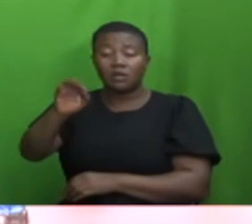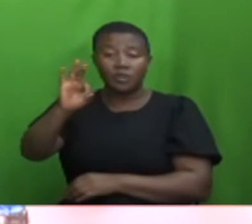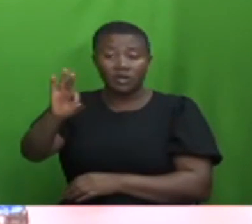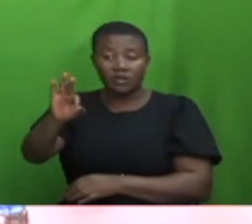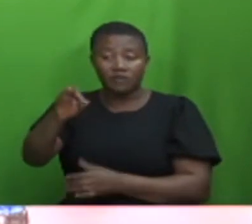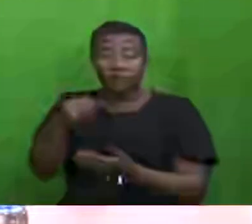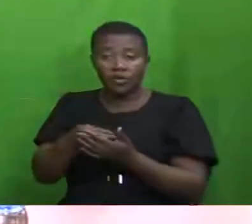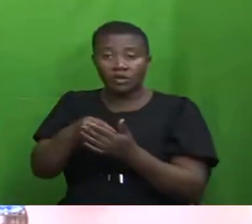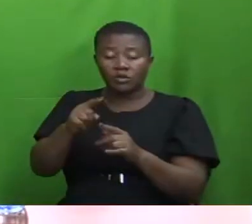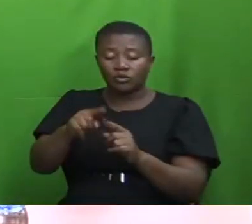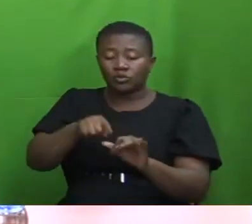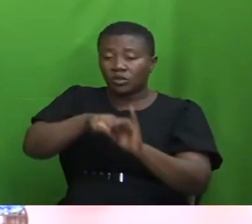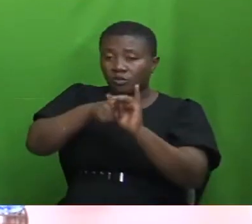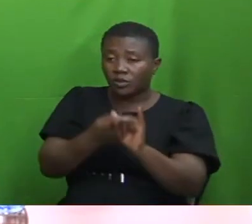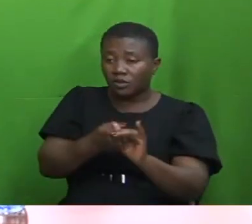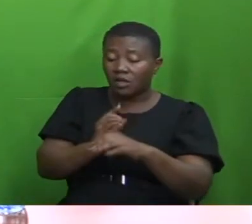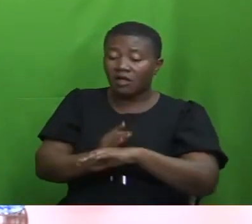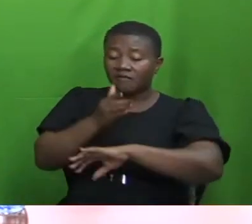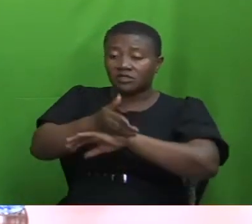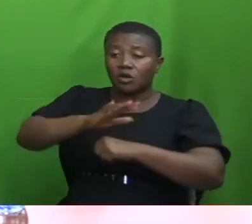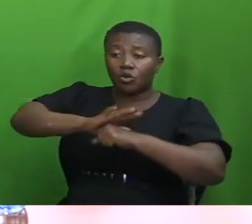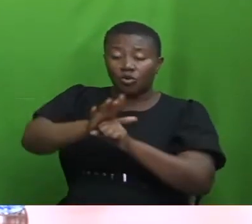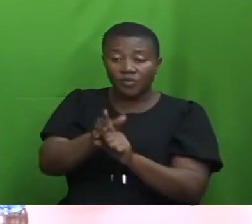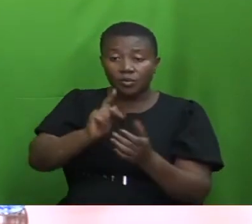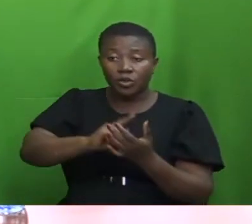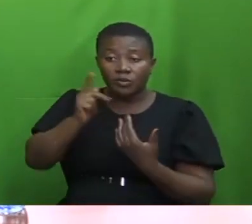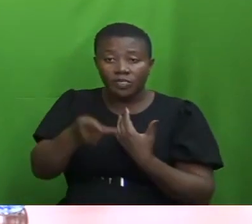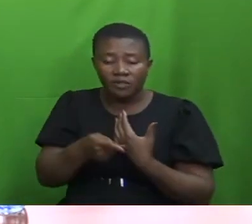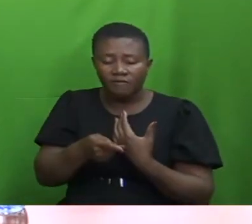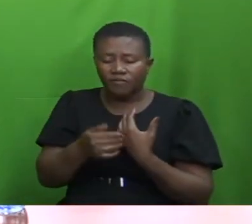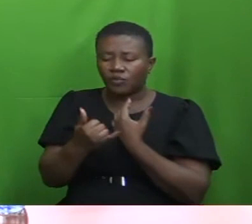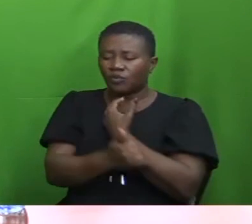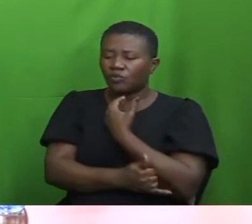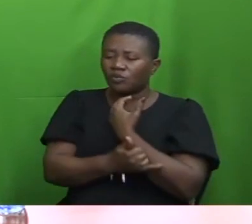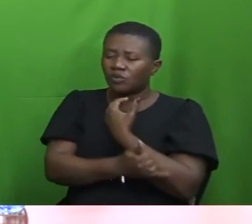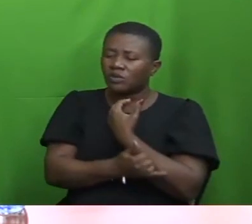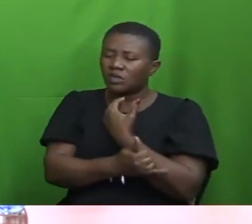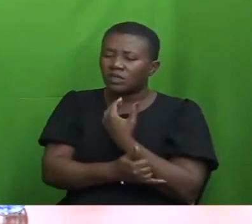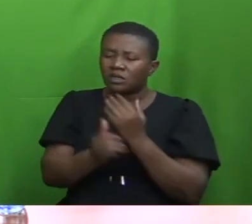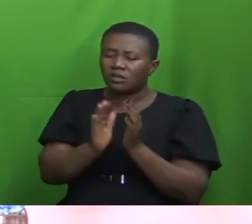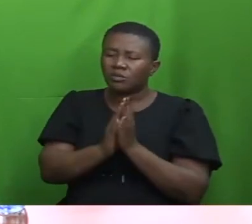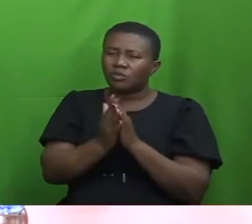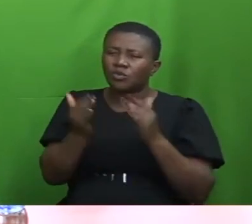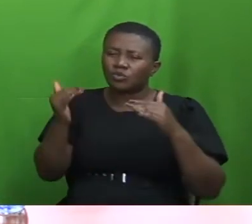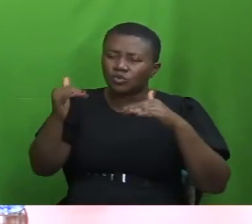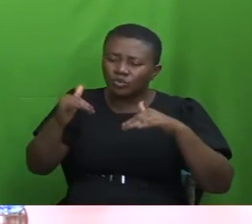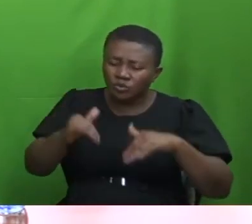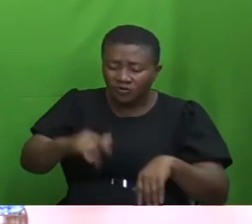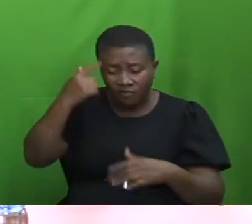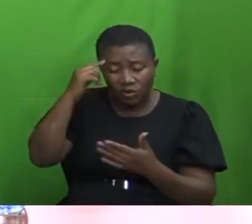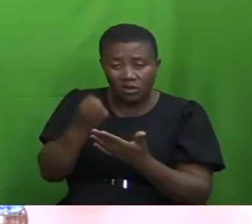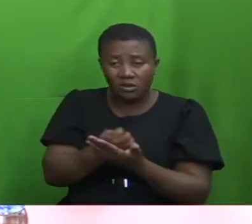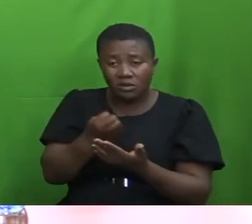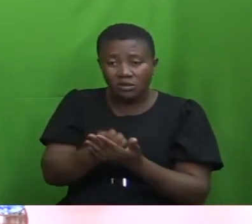post-COVID-19 program of economic growth. The country was going through a dire period of economic uncertainties